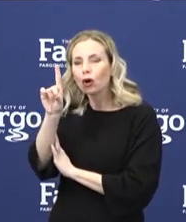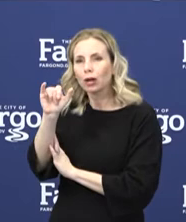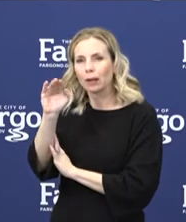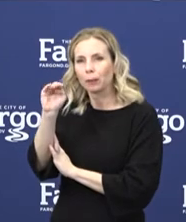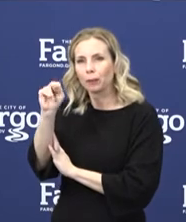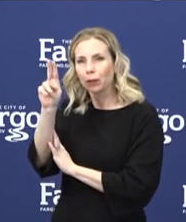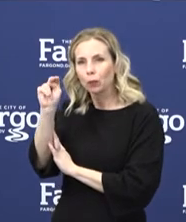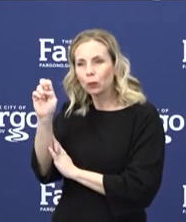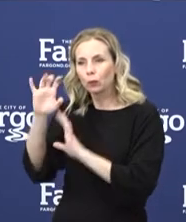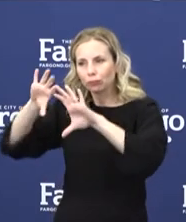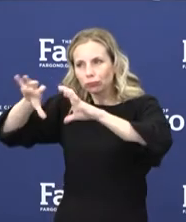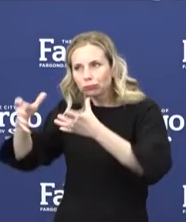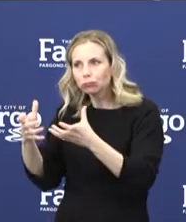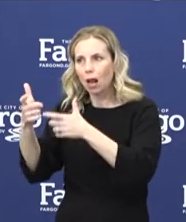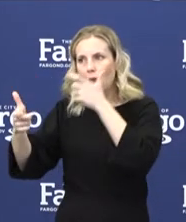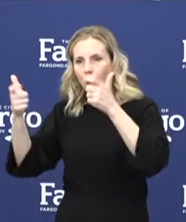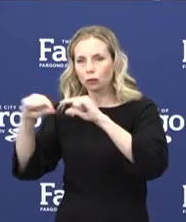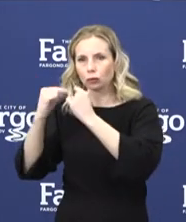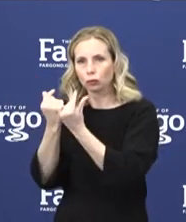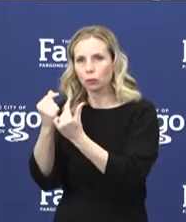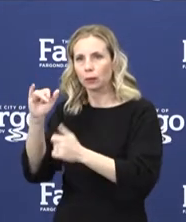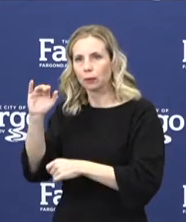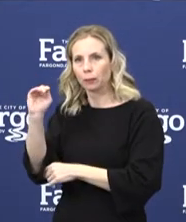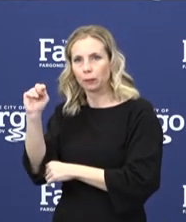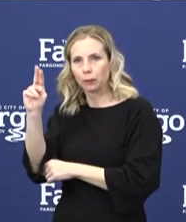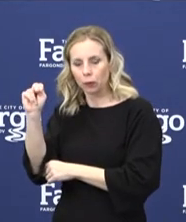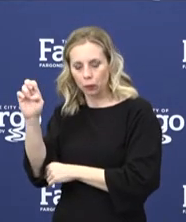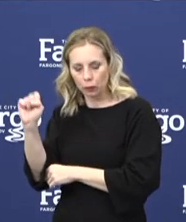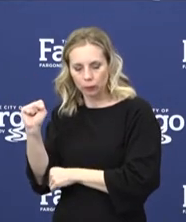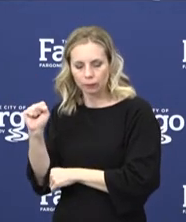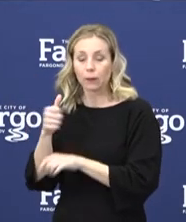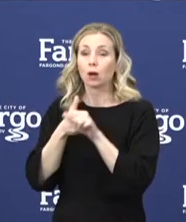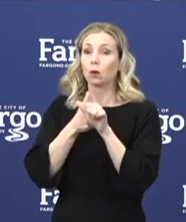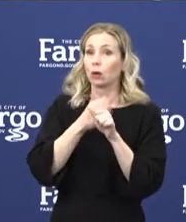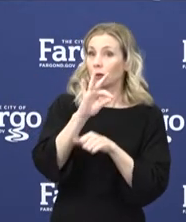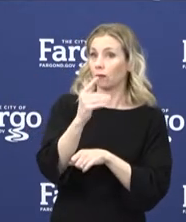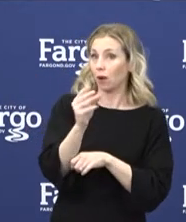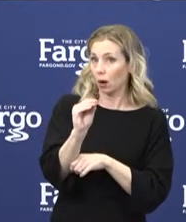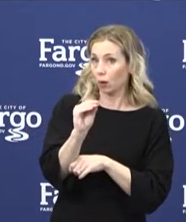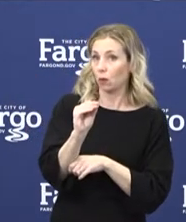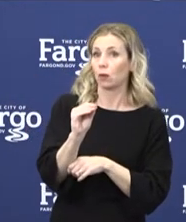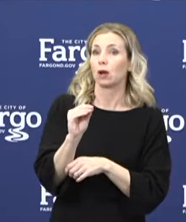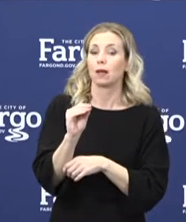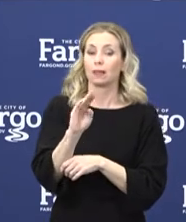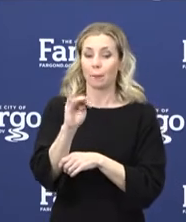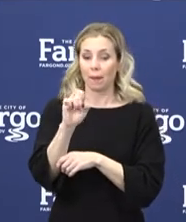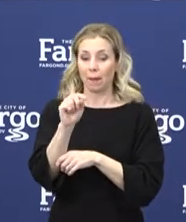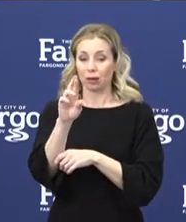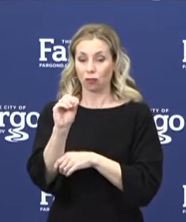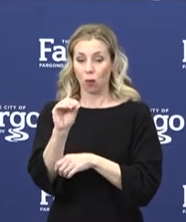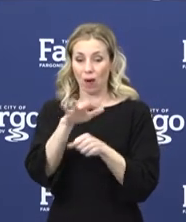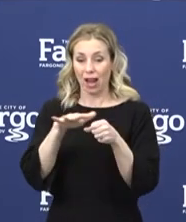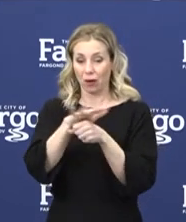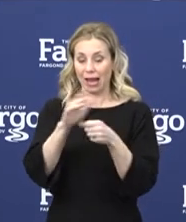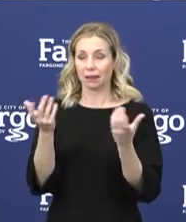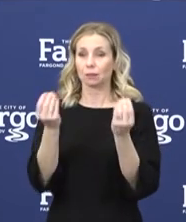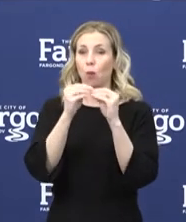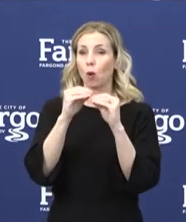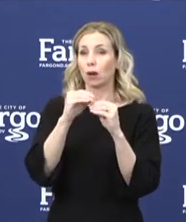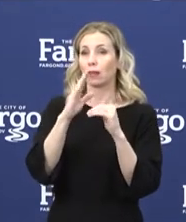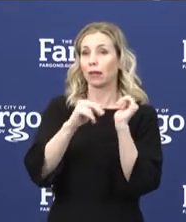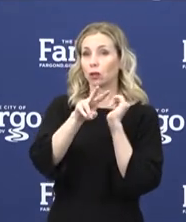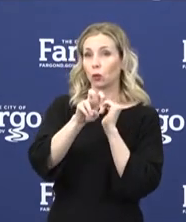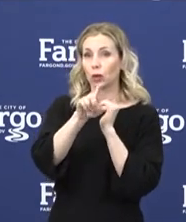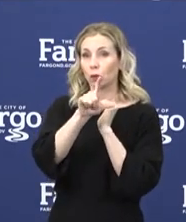census data, our Fargo-Warehead metro area has a population of over 229,000. So